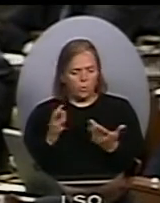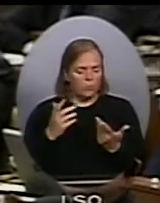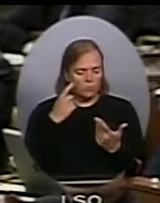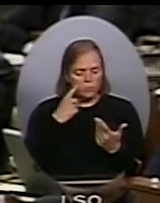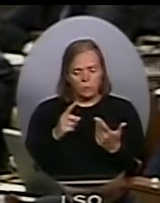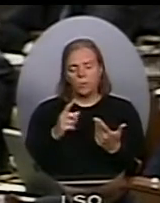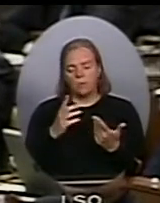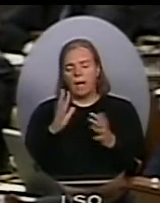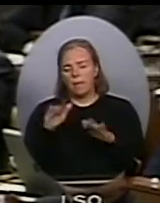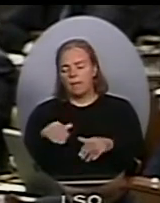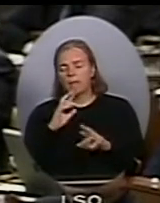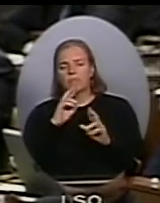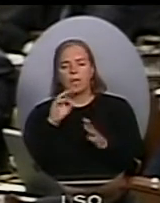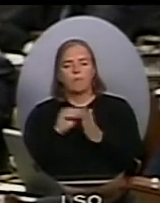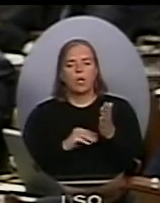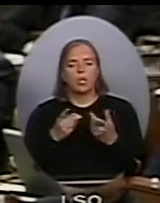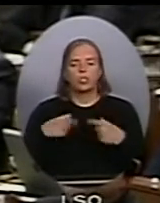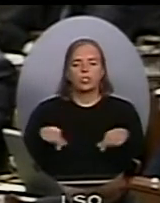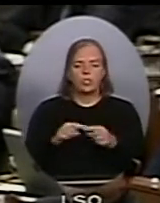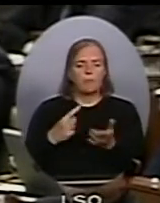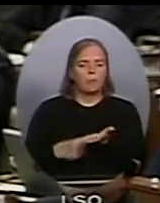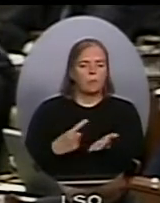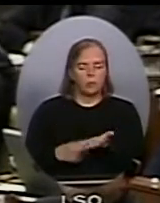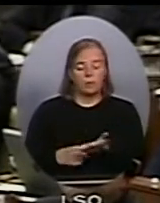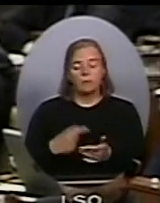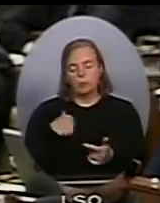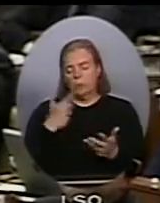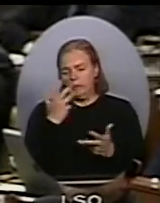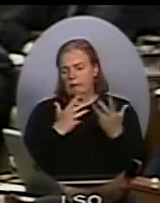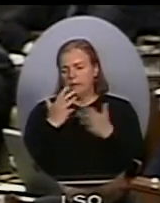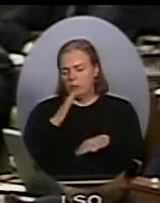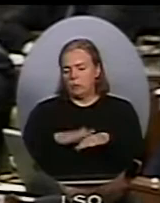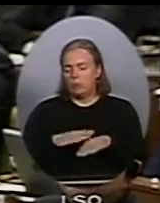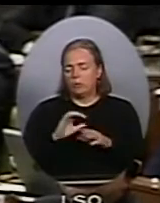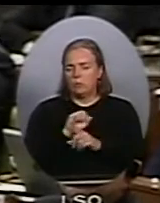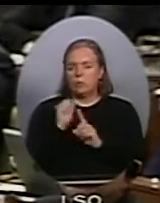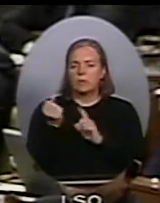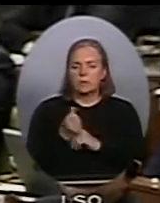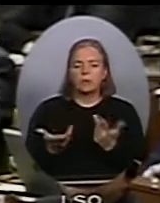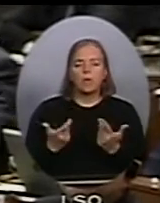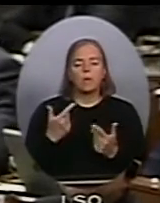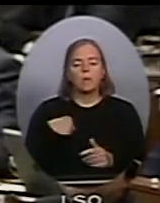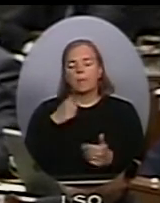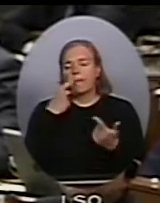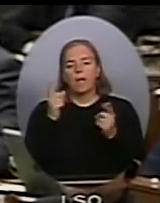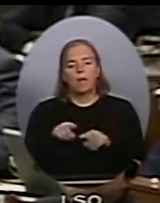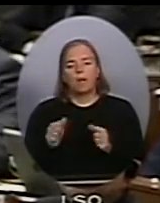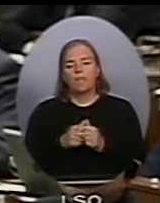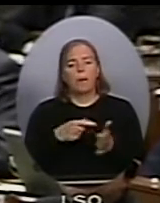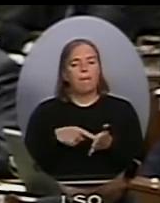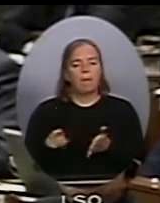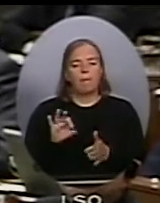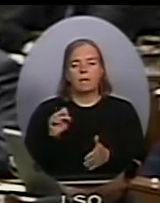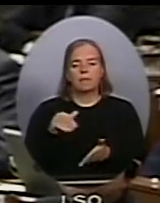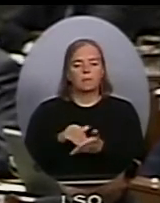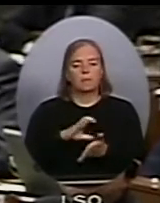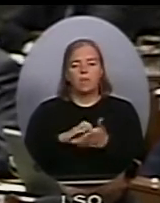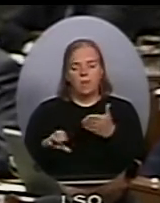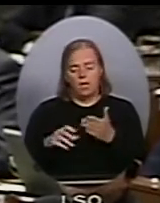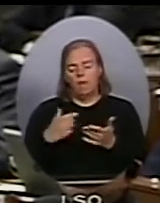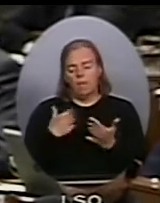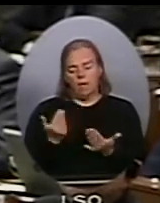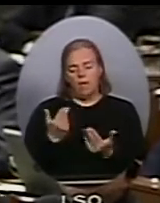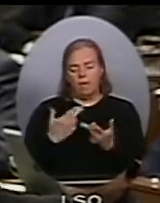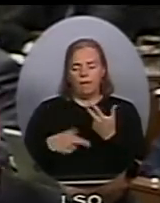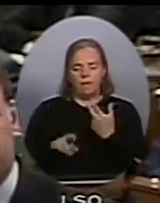disagree with the nature of this payment, and we look forward to hearing back from her in short order. She is an Independent Officer of Parliament, and we look forward to